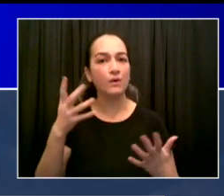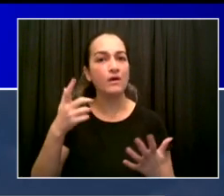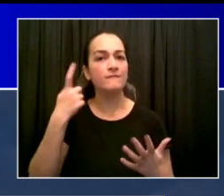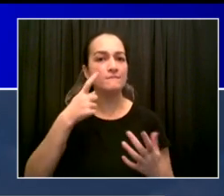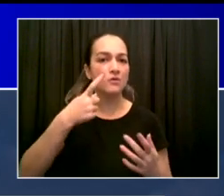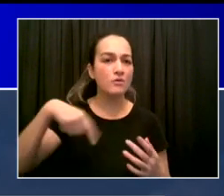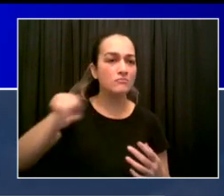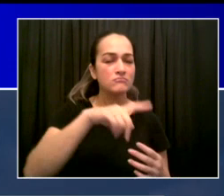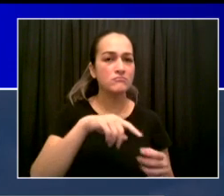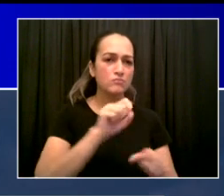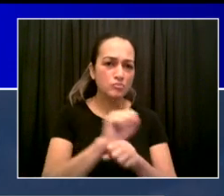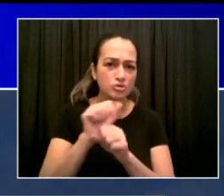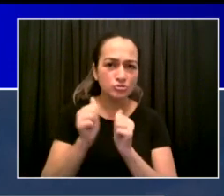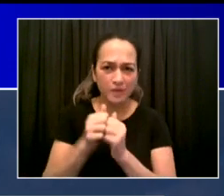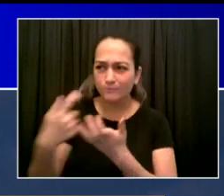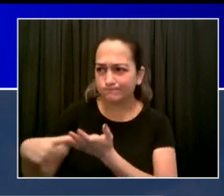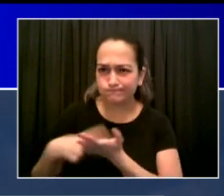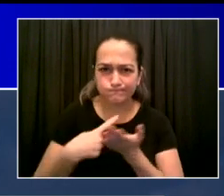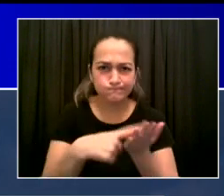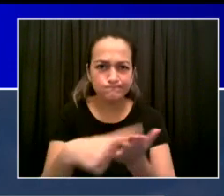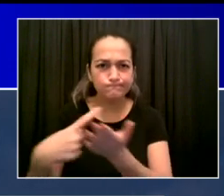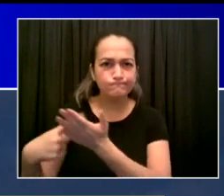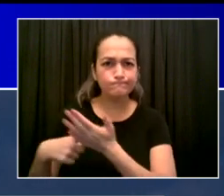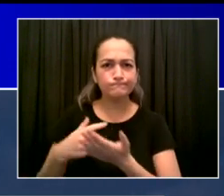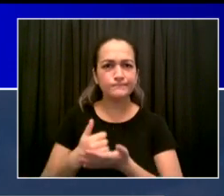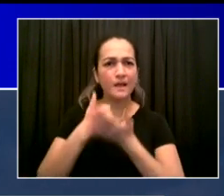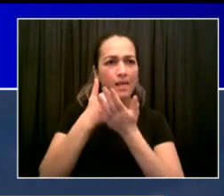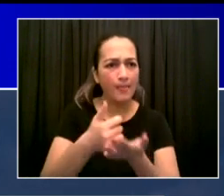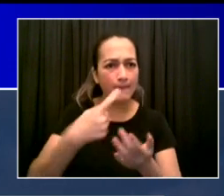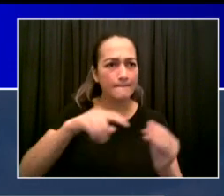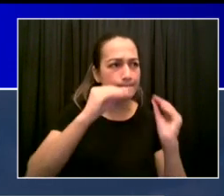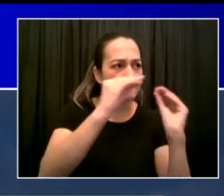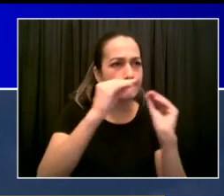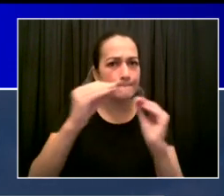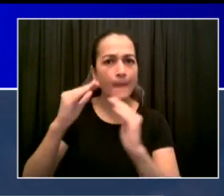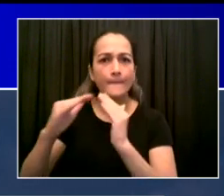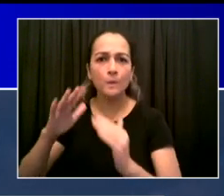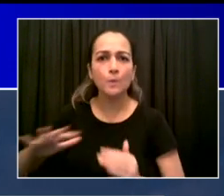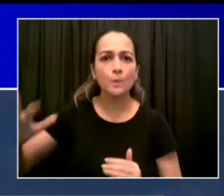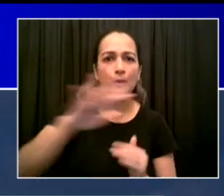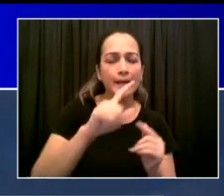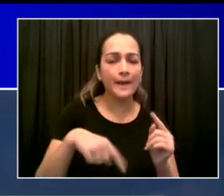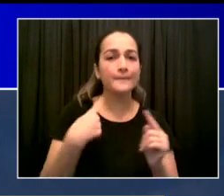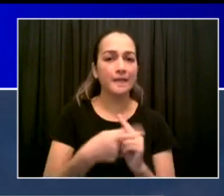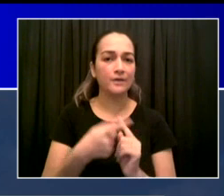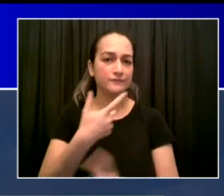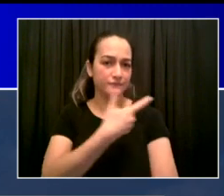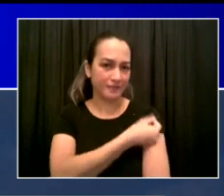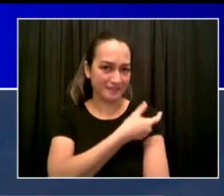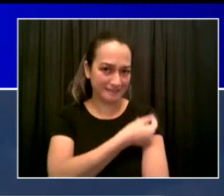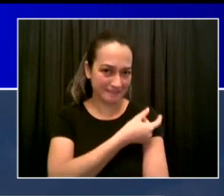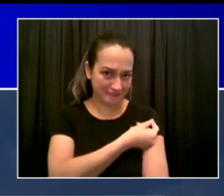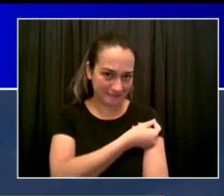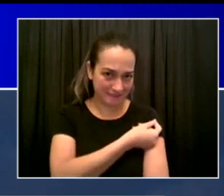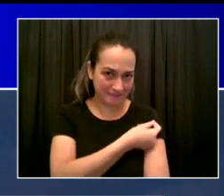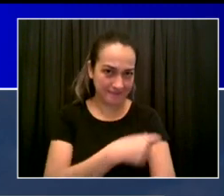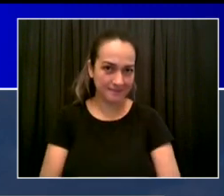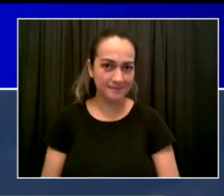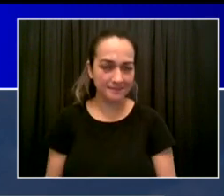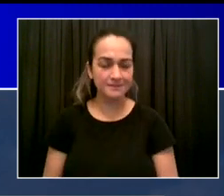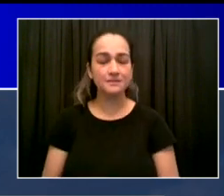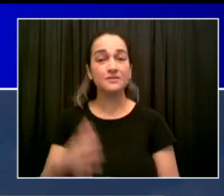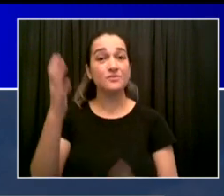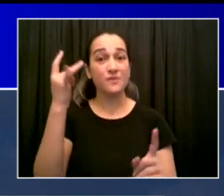not the rumors and the misinformation out there, but actually the most trusted voices in so many people's lives, helping them to find the truth.